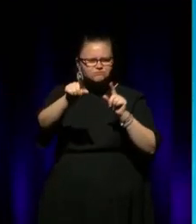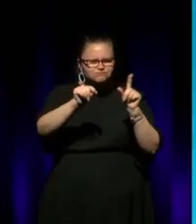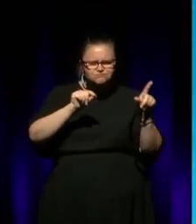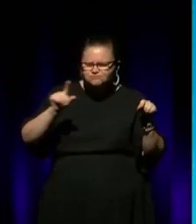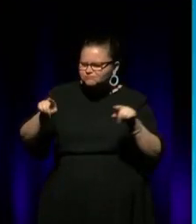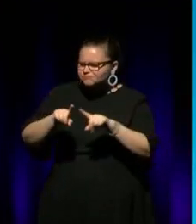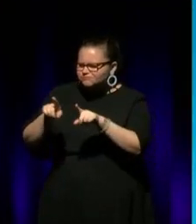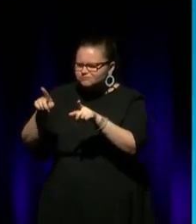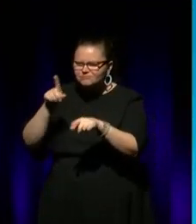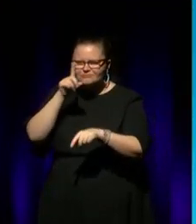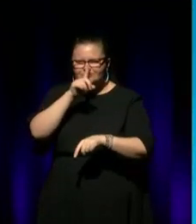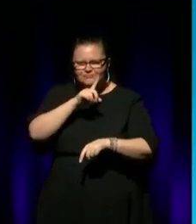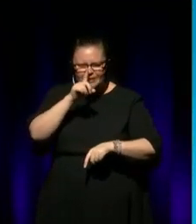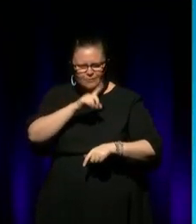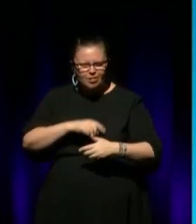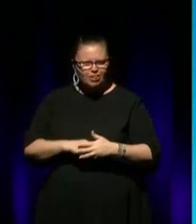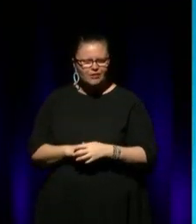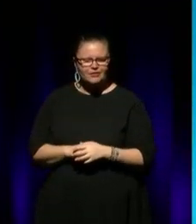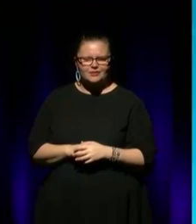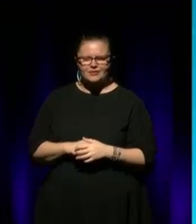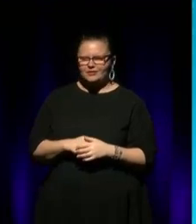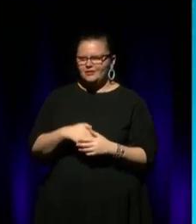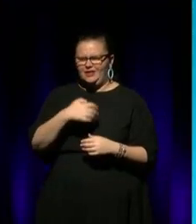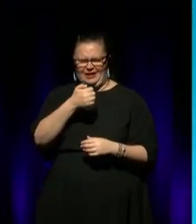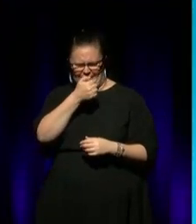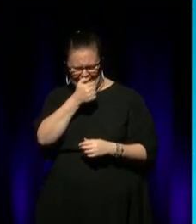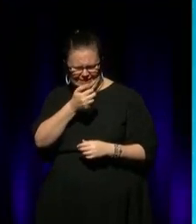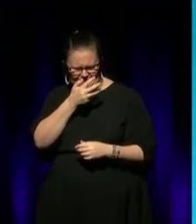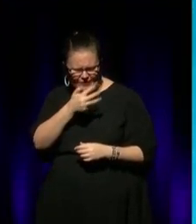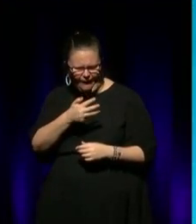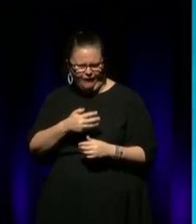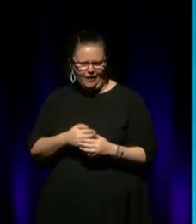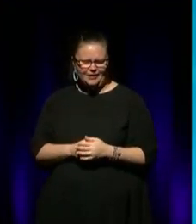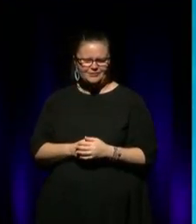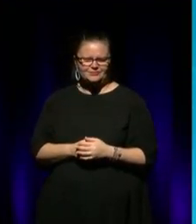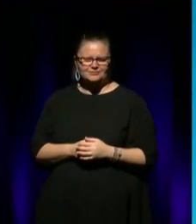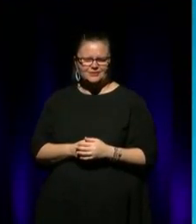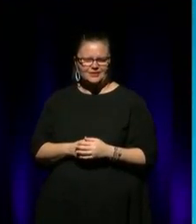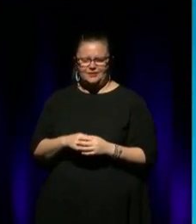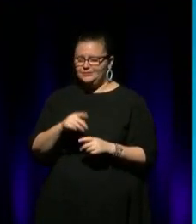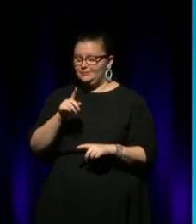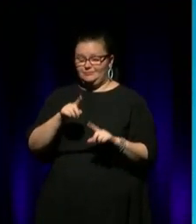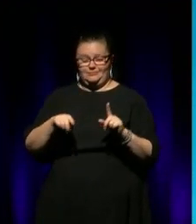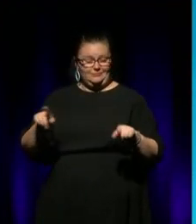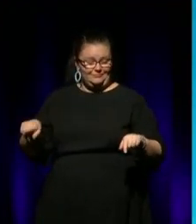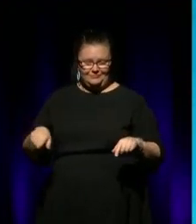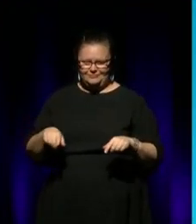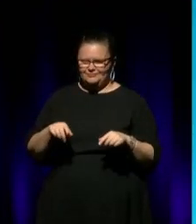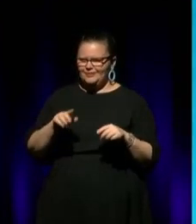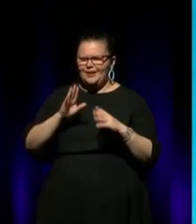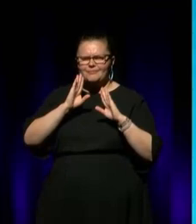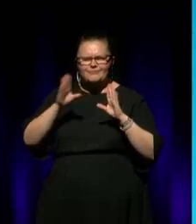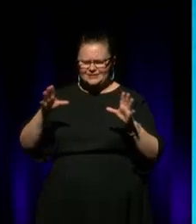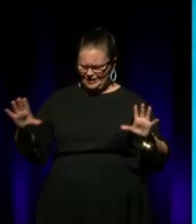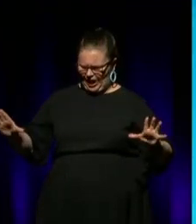Hunter were there. Then he's six and nine. And Victor and Lewis and Sydney. And this amalgamation